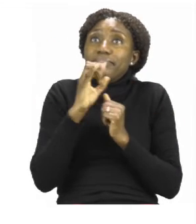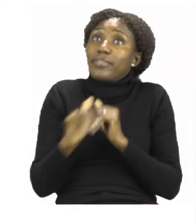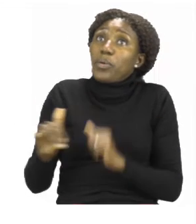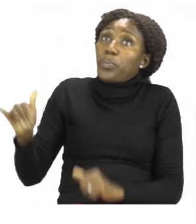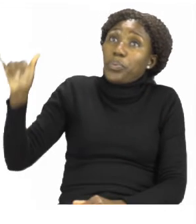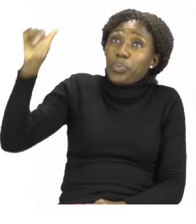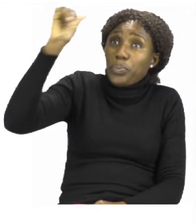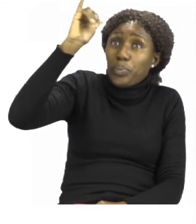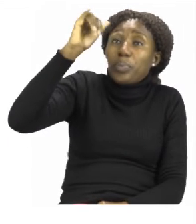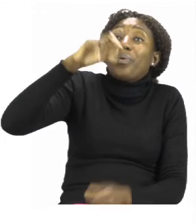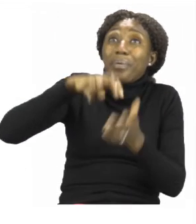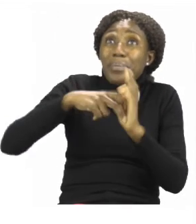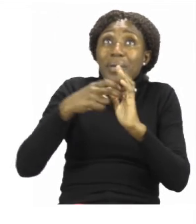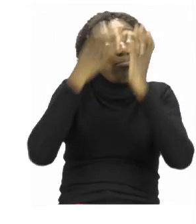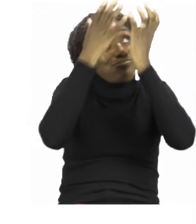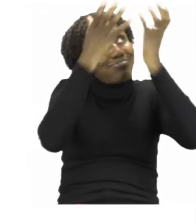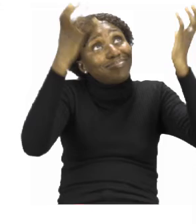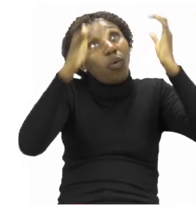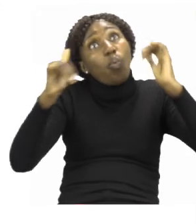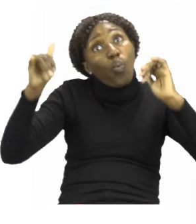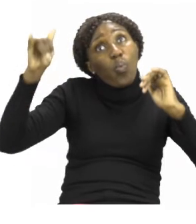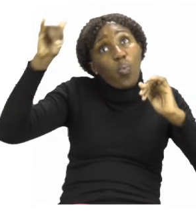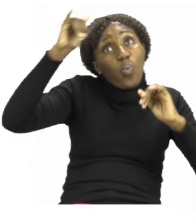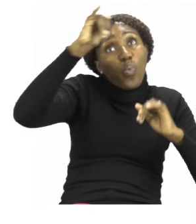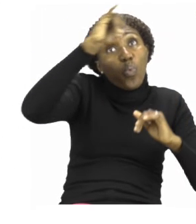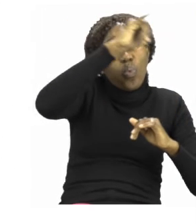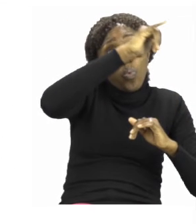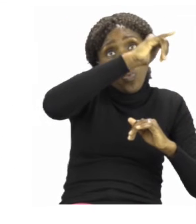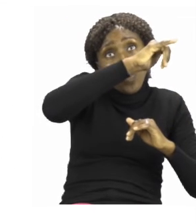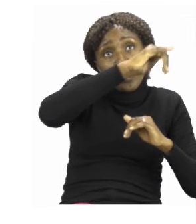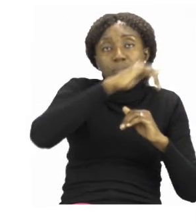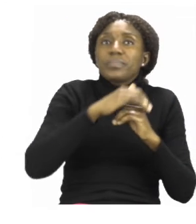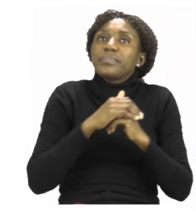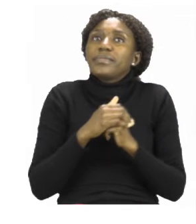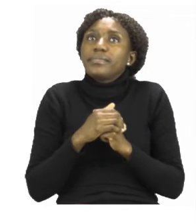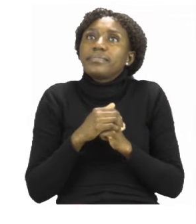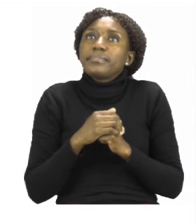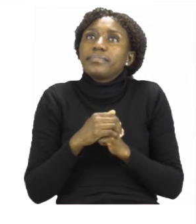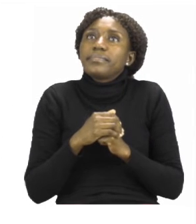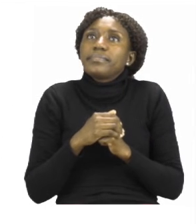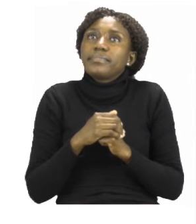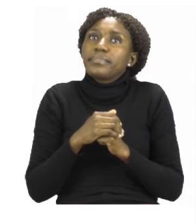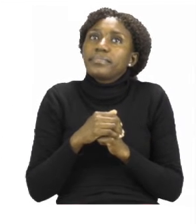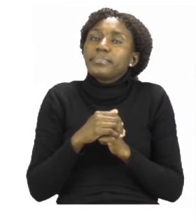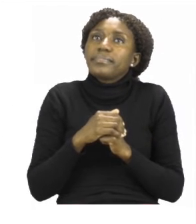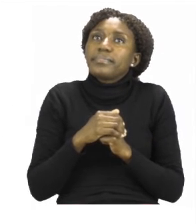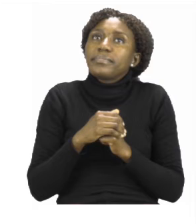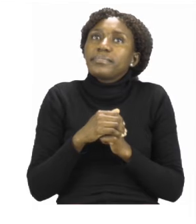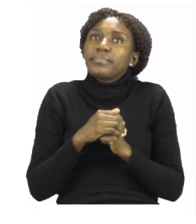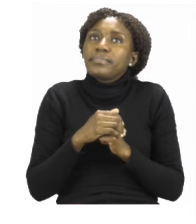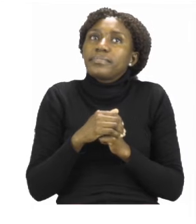an aeroplane you are going to fly through the clouds. Now you take